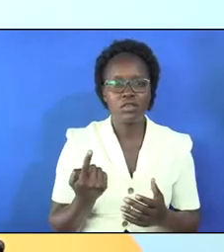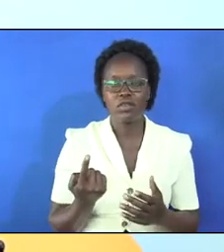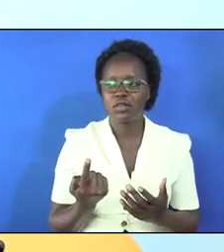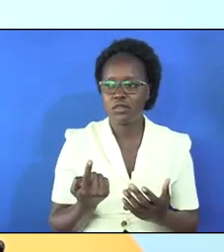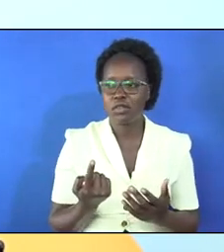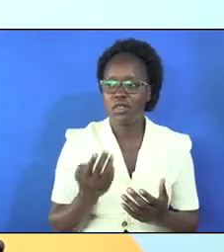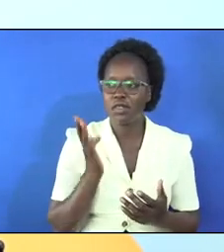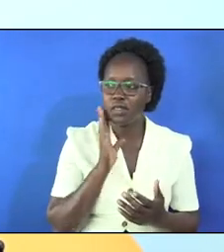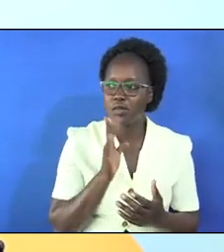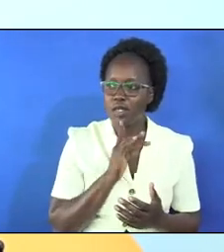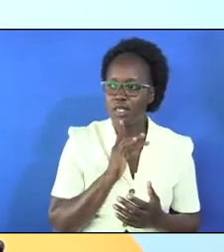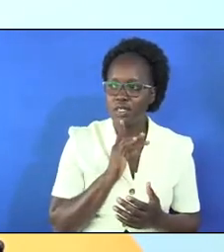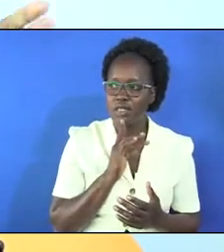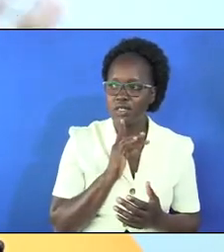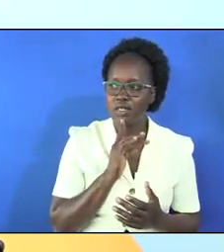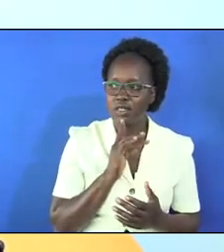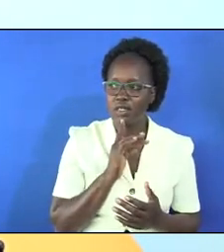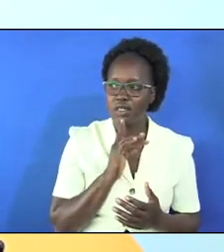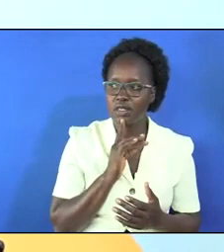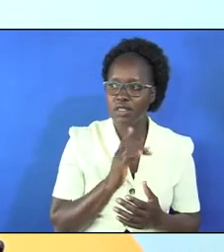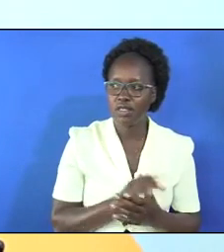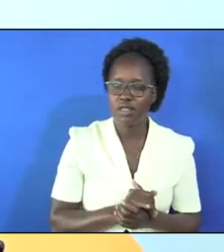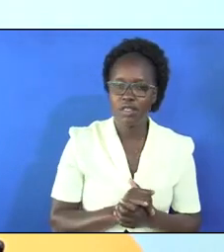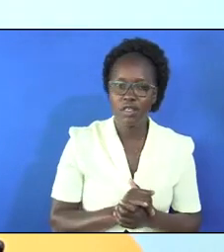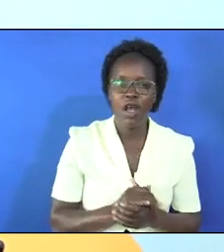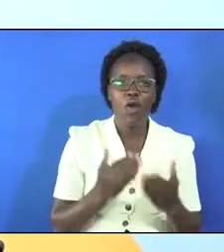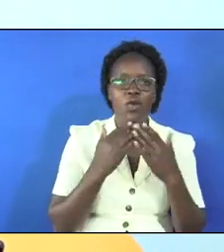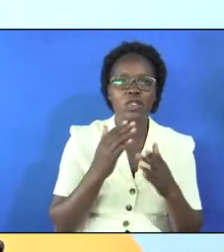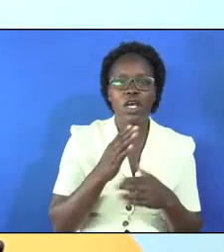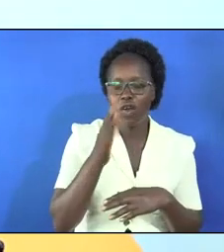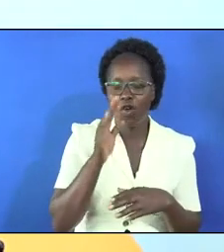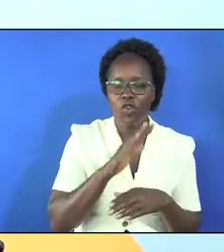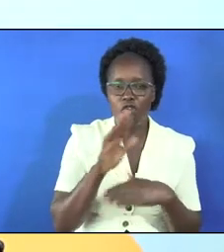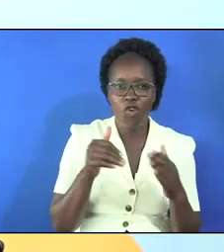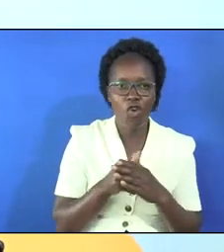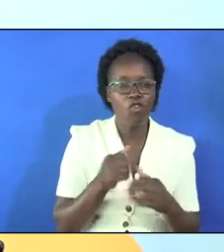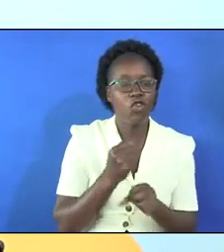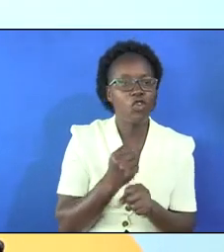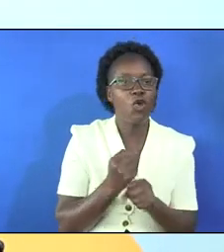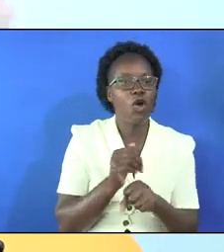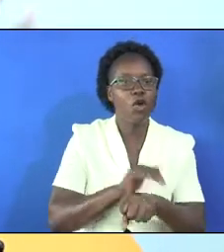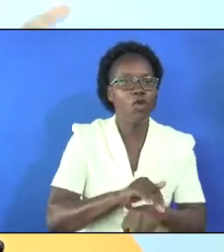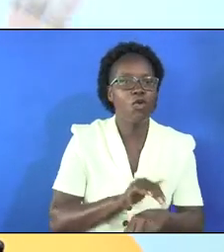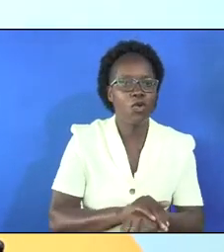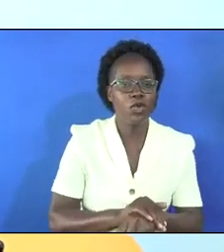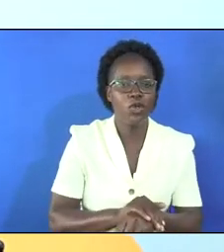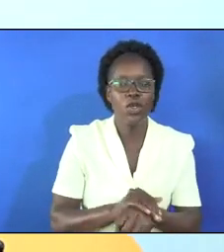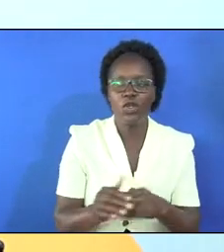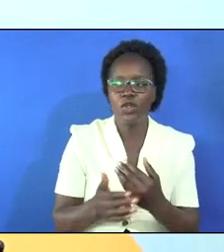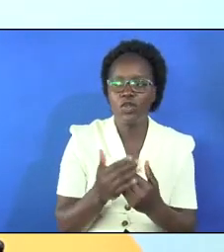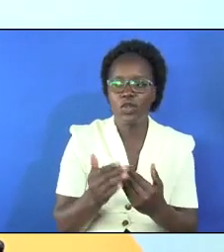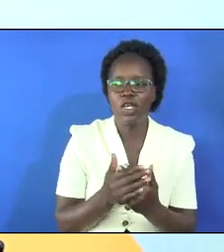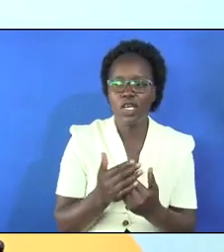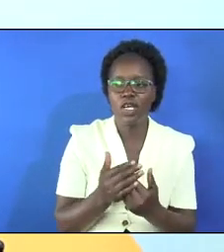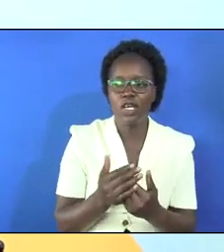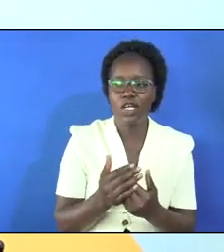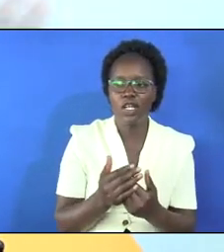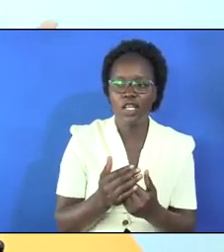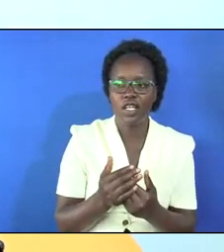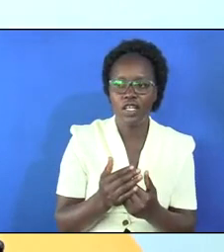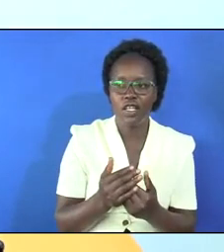single parents we thank God for every one of you for the good work you took good care of